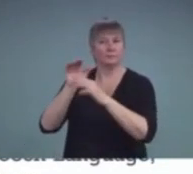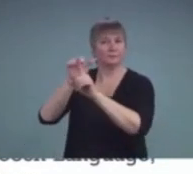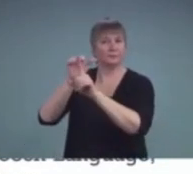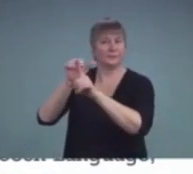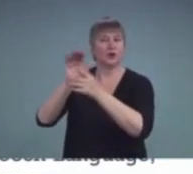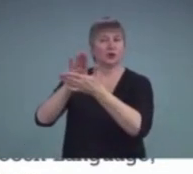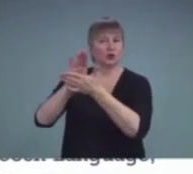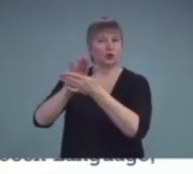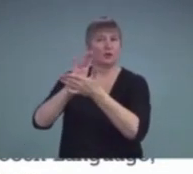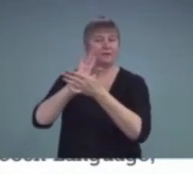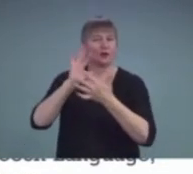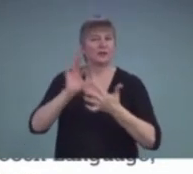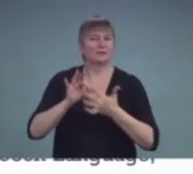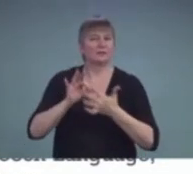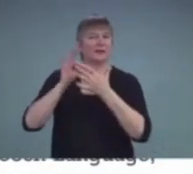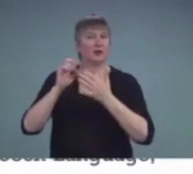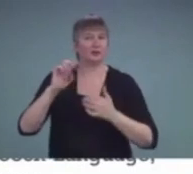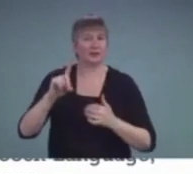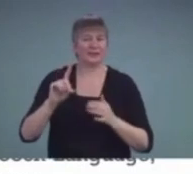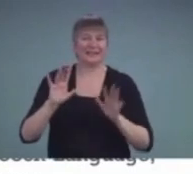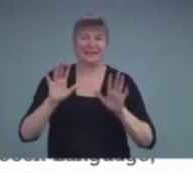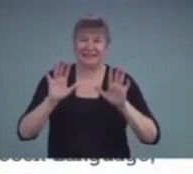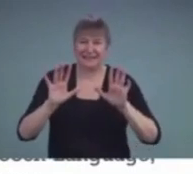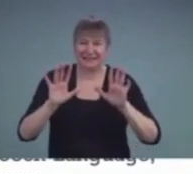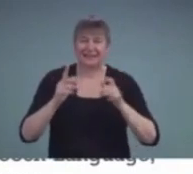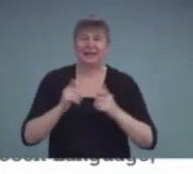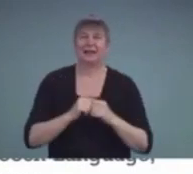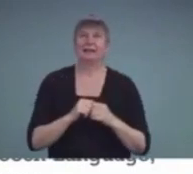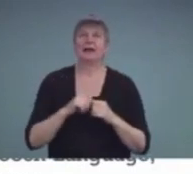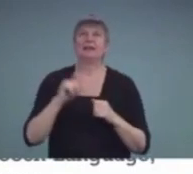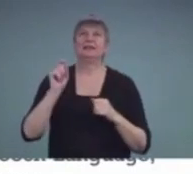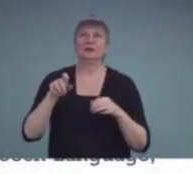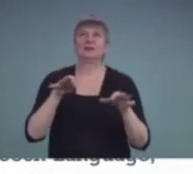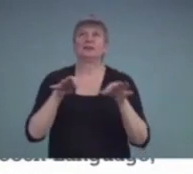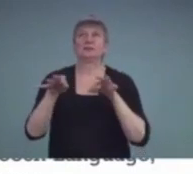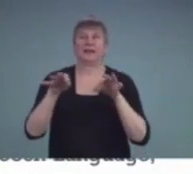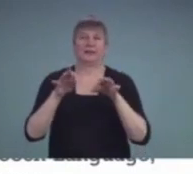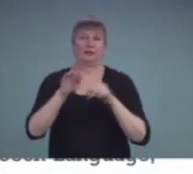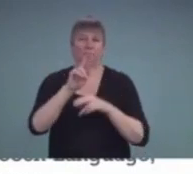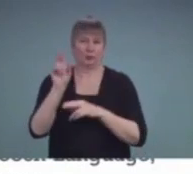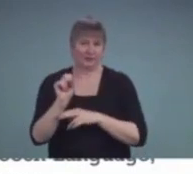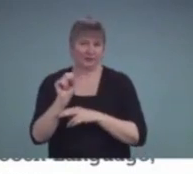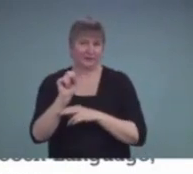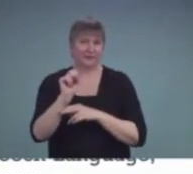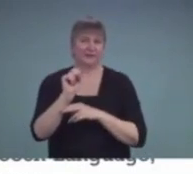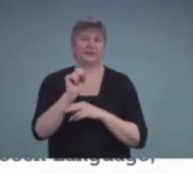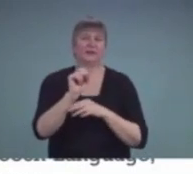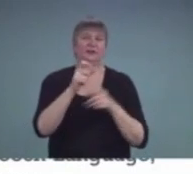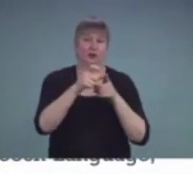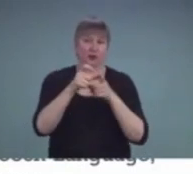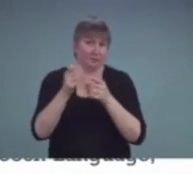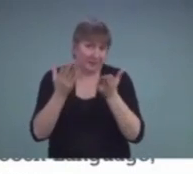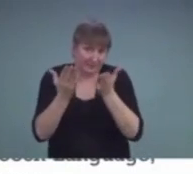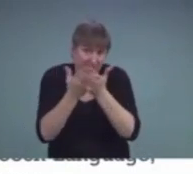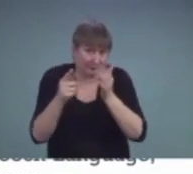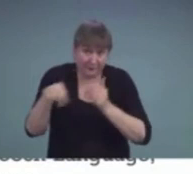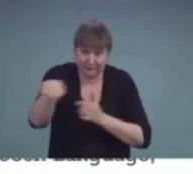best to explain our terms in the U.S. So, many of you may be familiar with them, and many